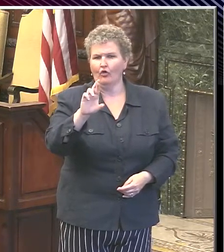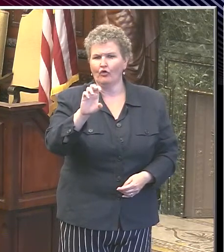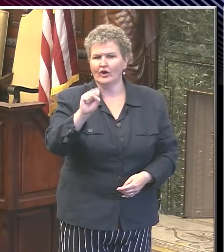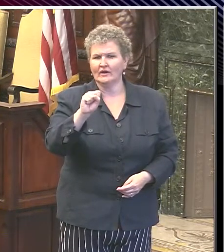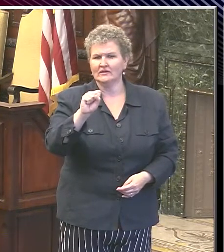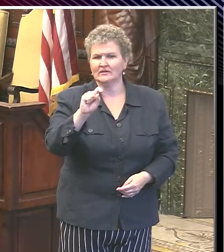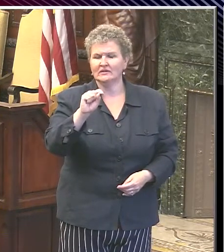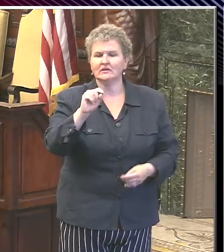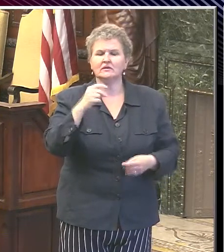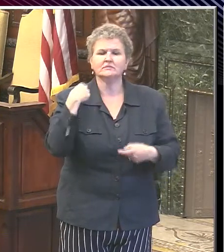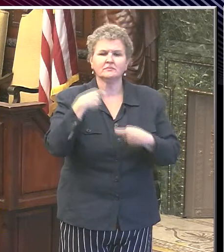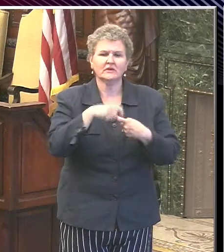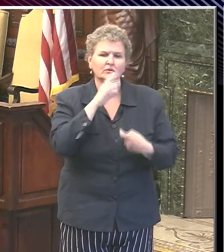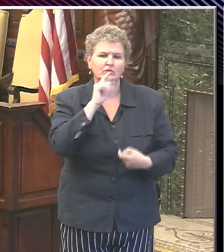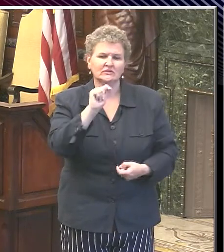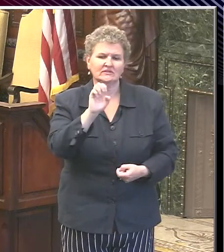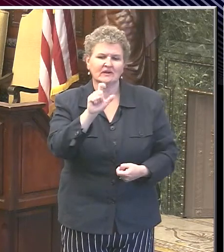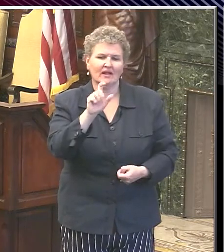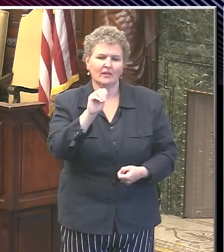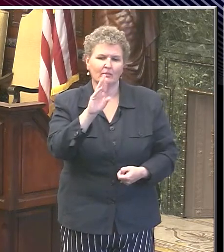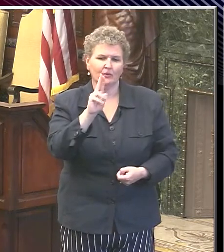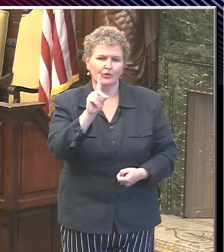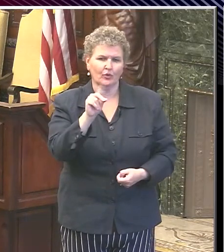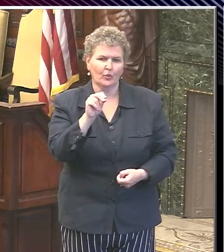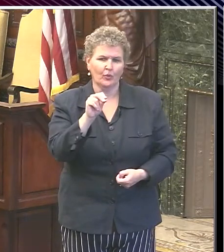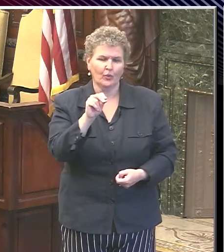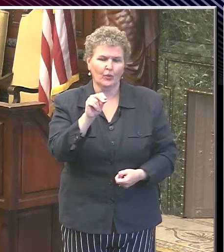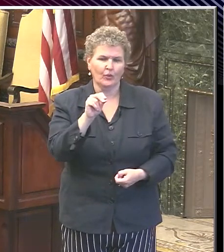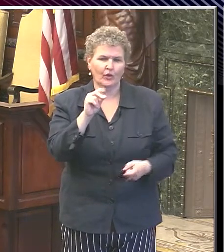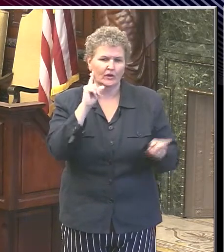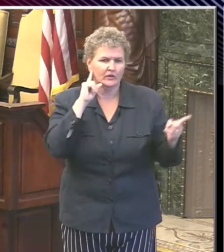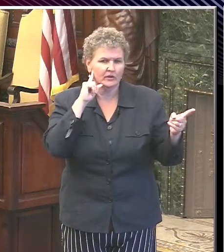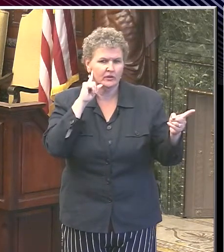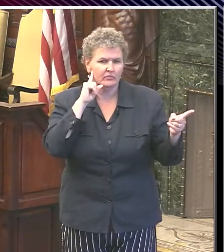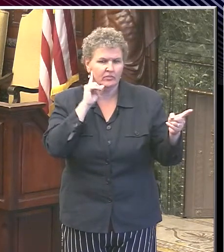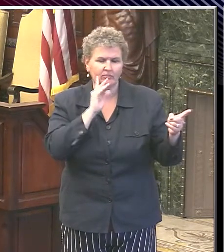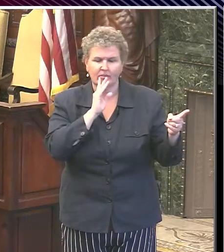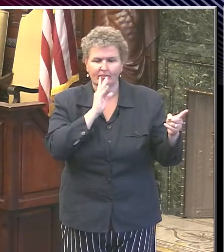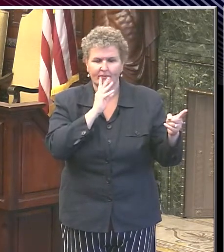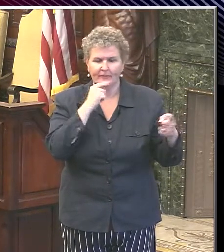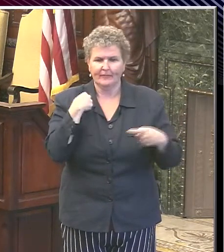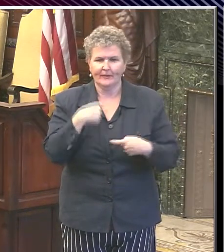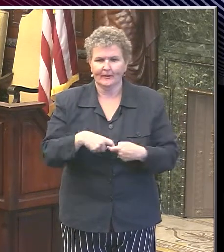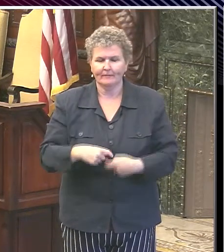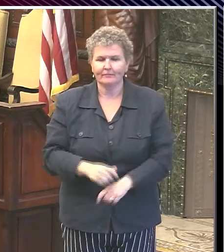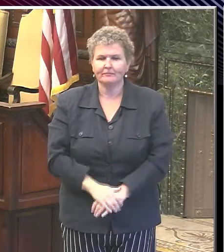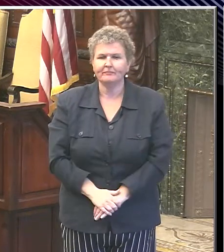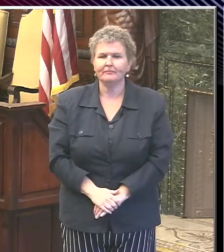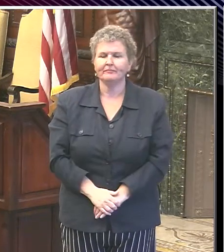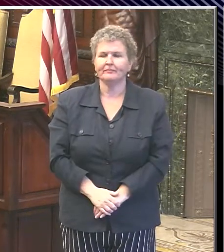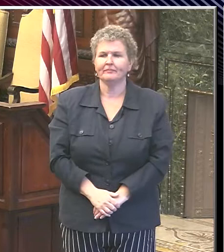Can you hear me? Yes. Okay. Hola, Armando. Oh.